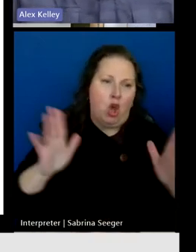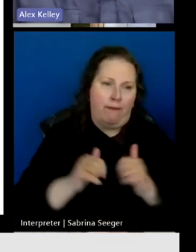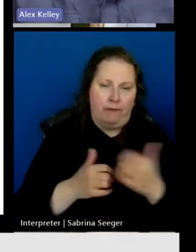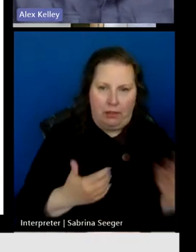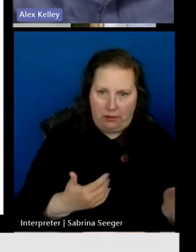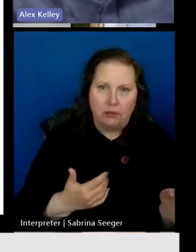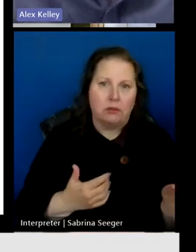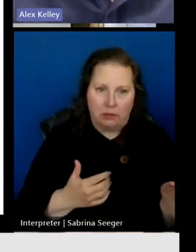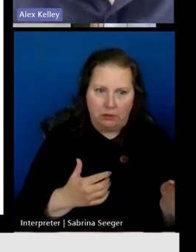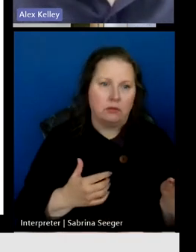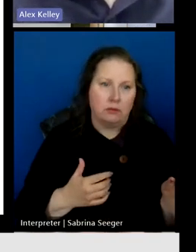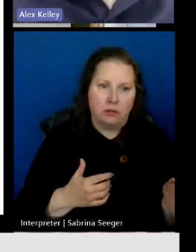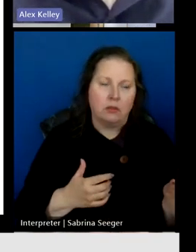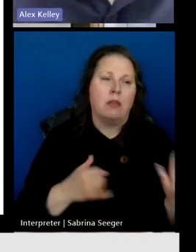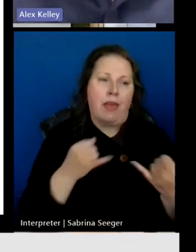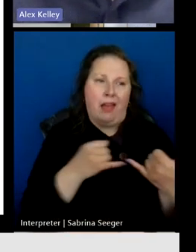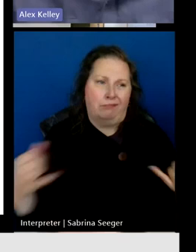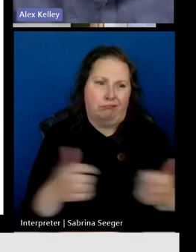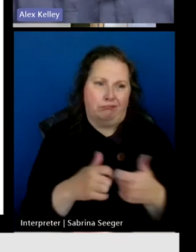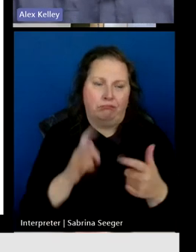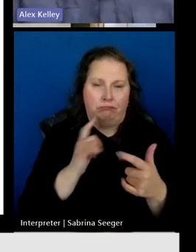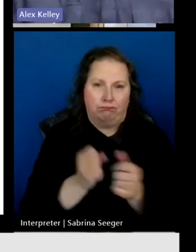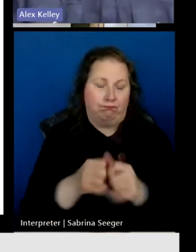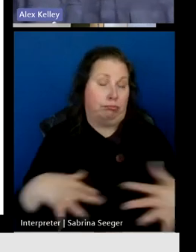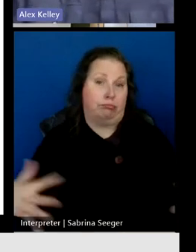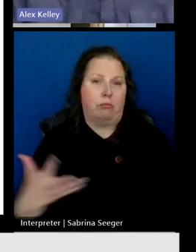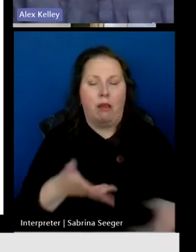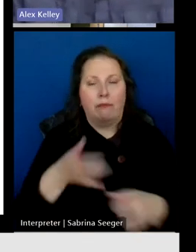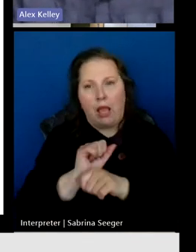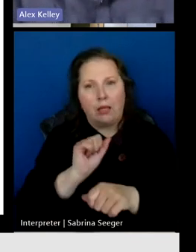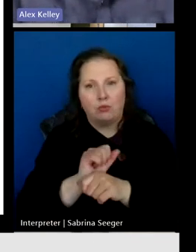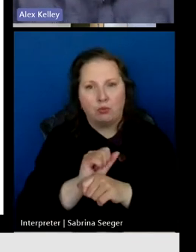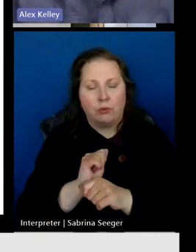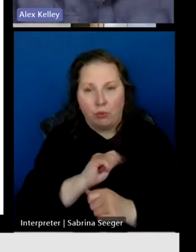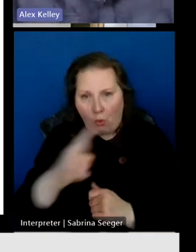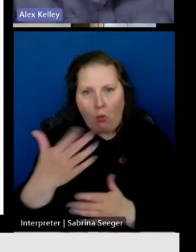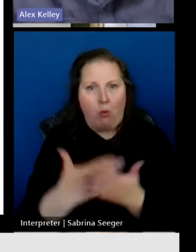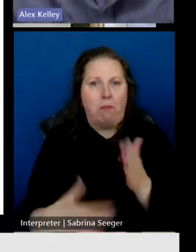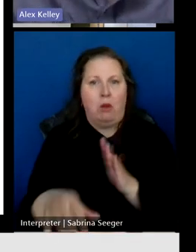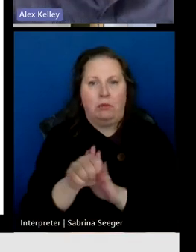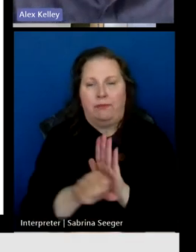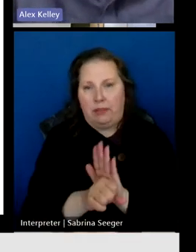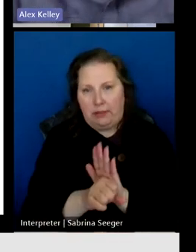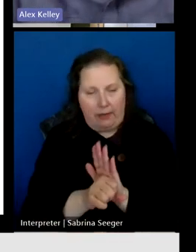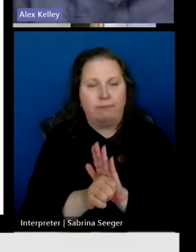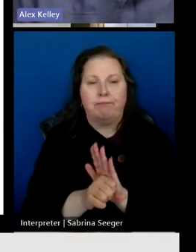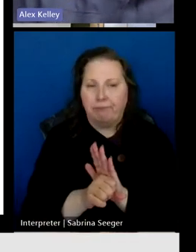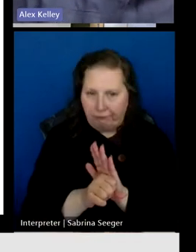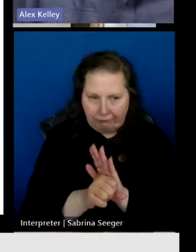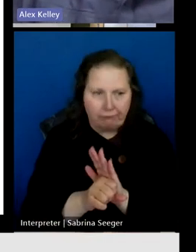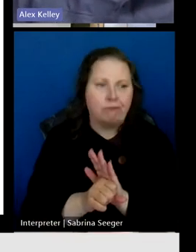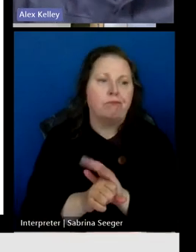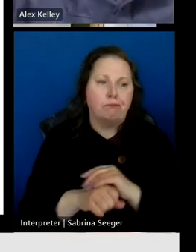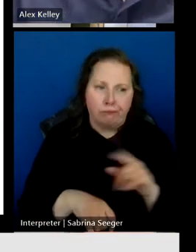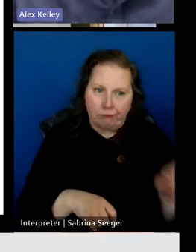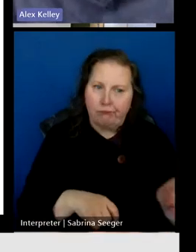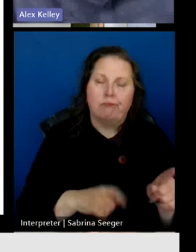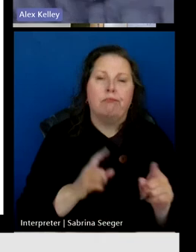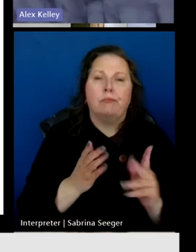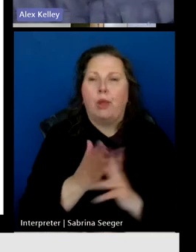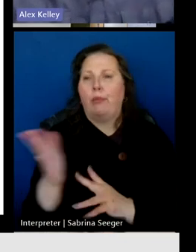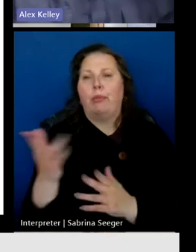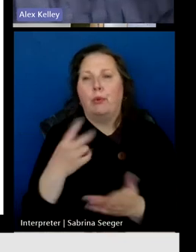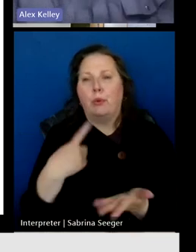listening in. The fiber coverage is expanding rapidly as we speak in all corners of the state. Nevertheless, through our conversations